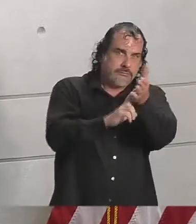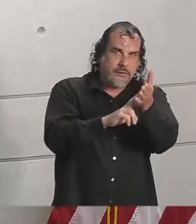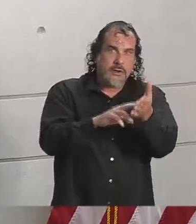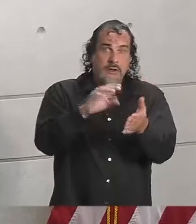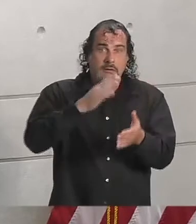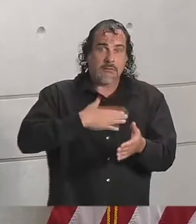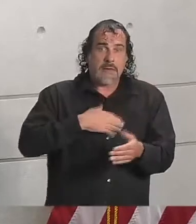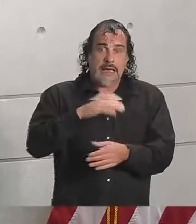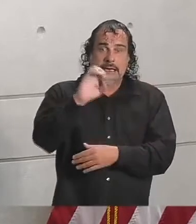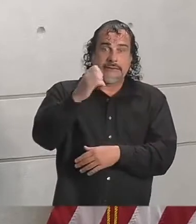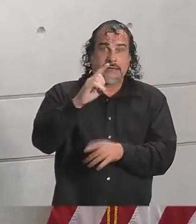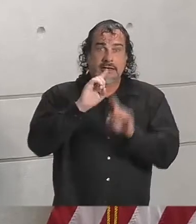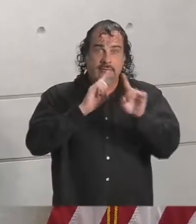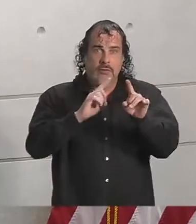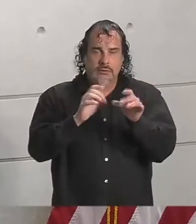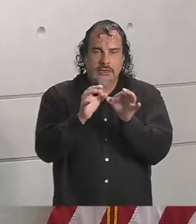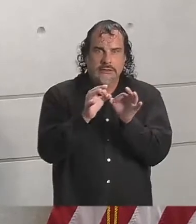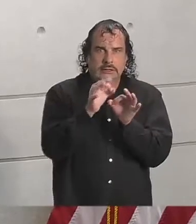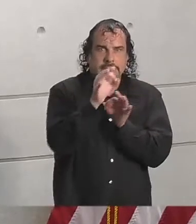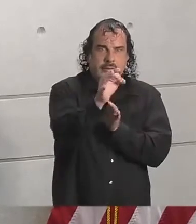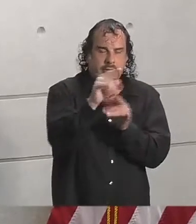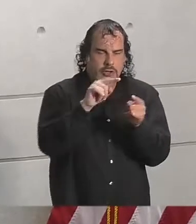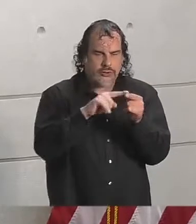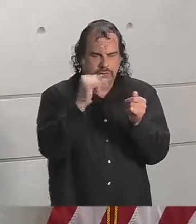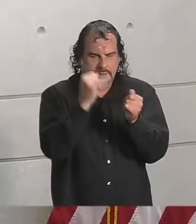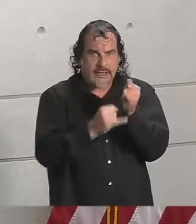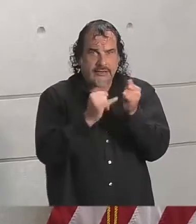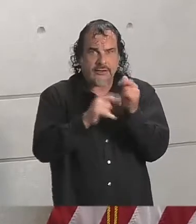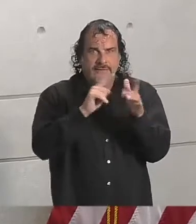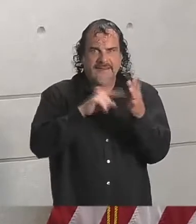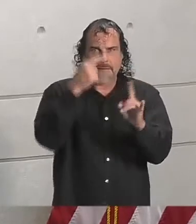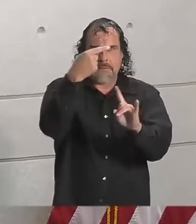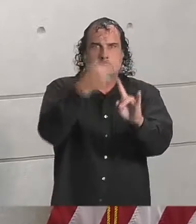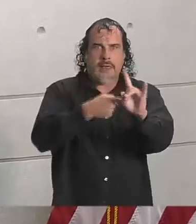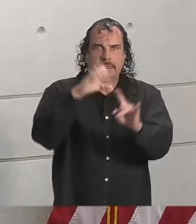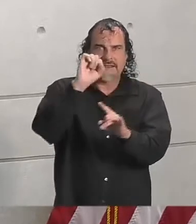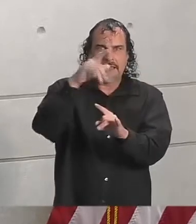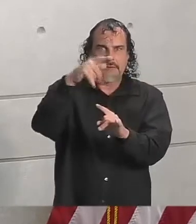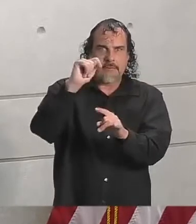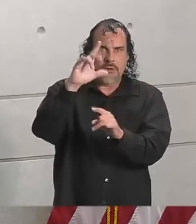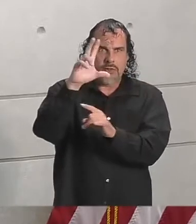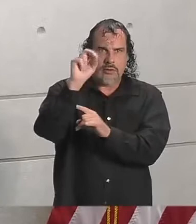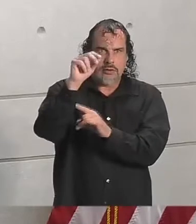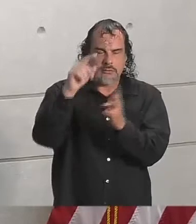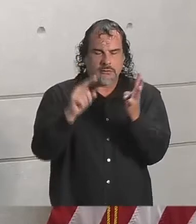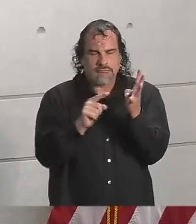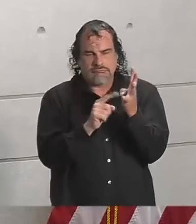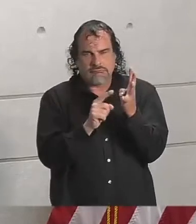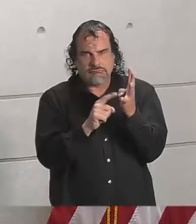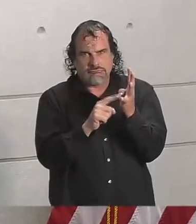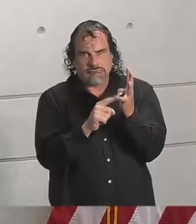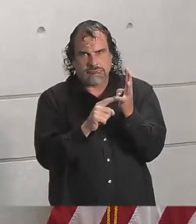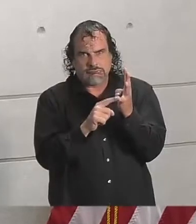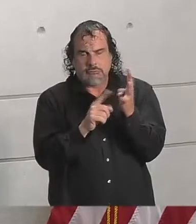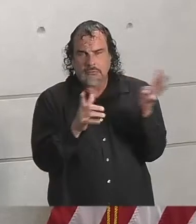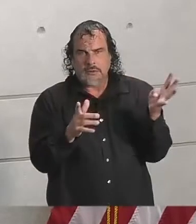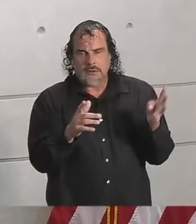extended until the end of this month in terms of the statewide mask mandate.